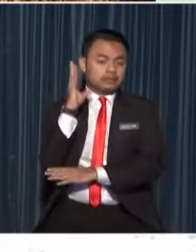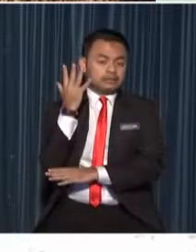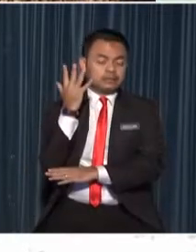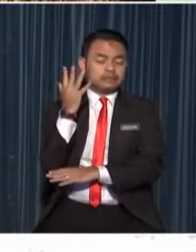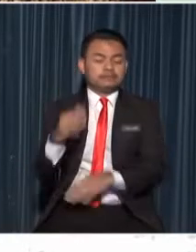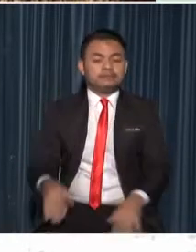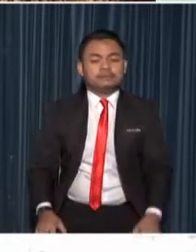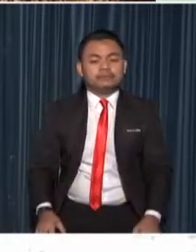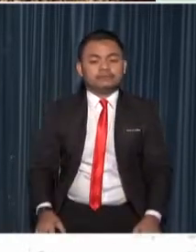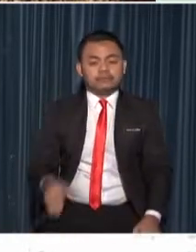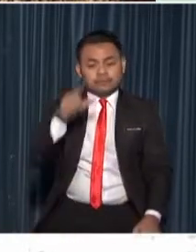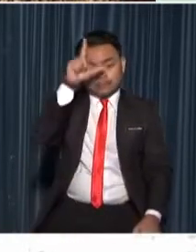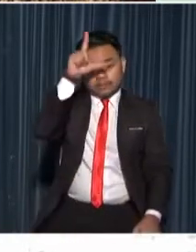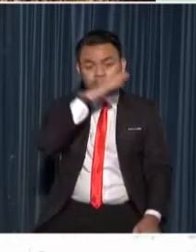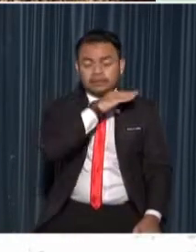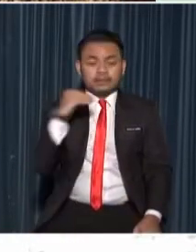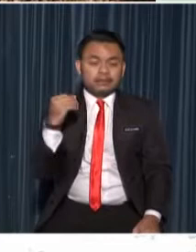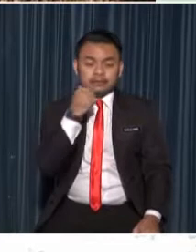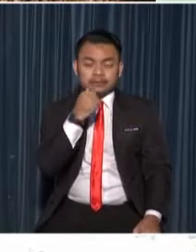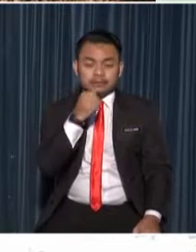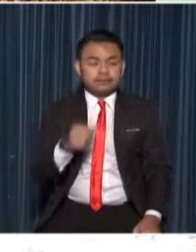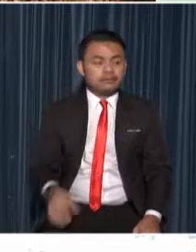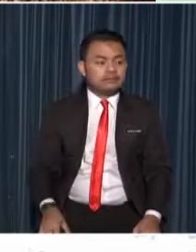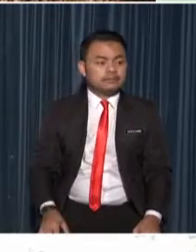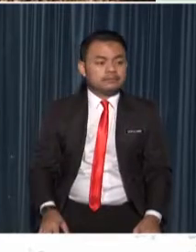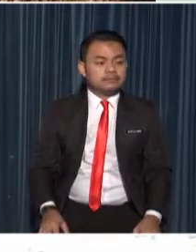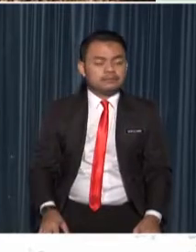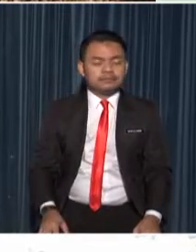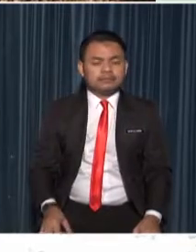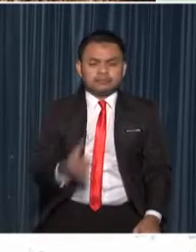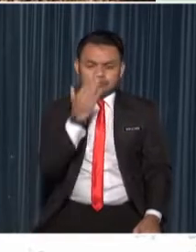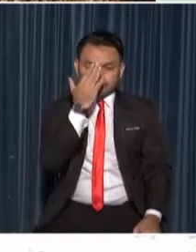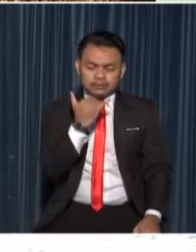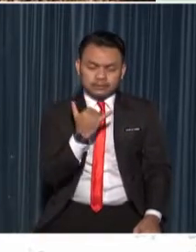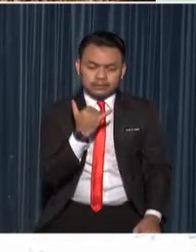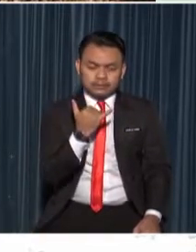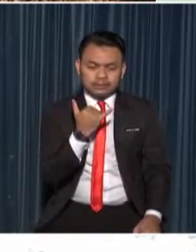boys and girls why do plants reproduce